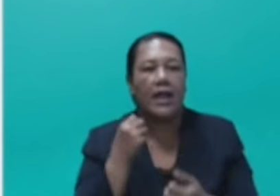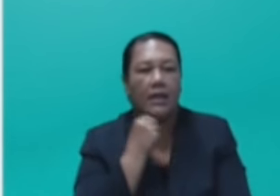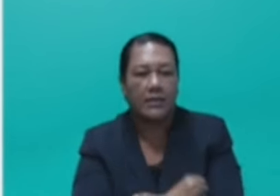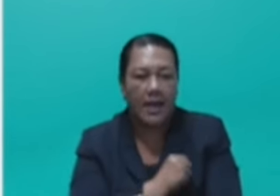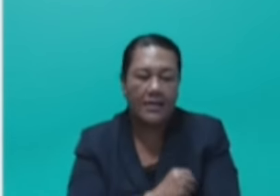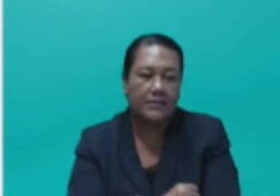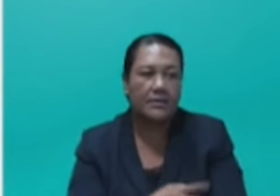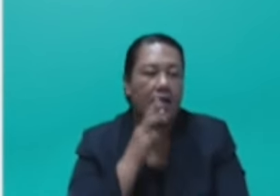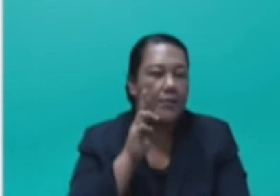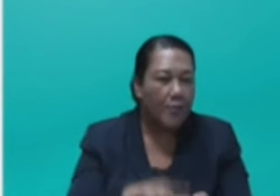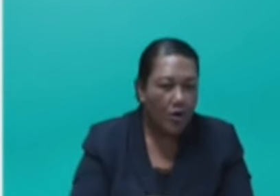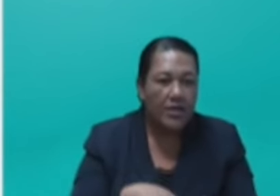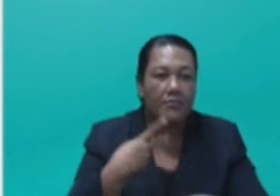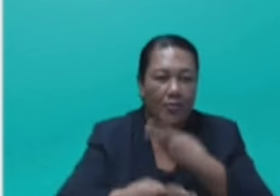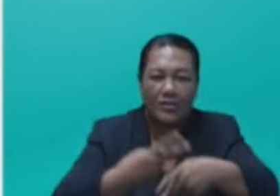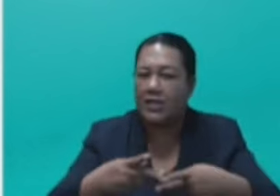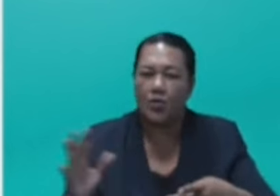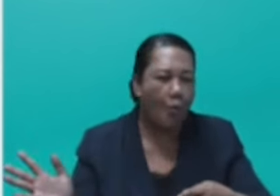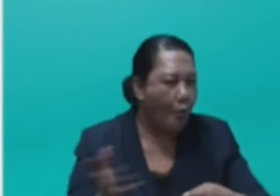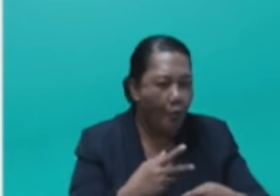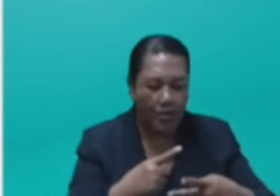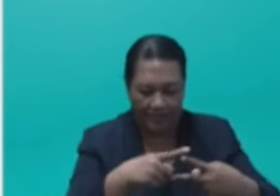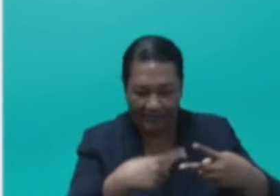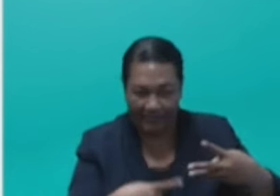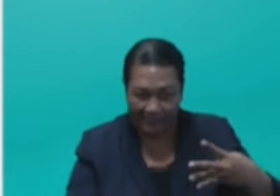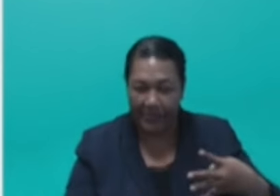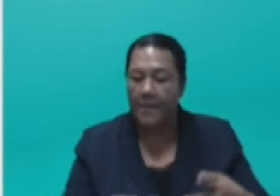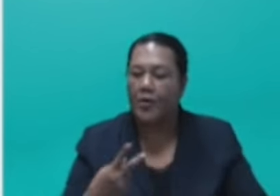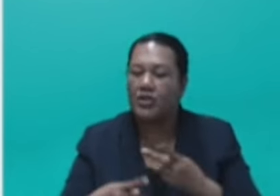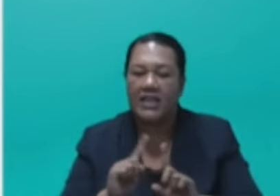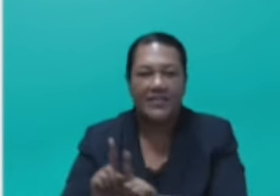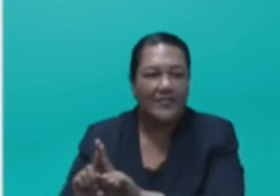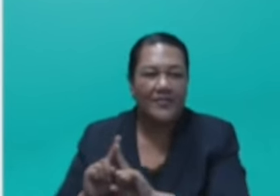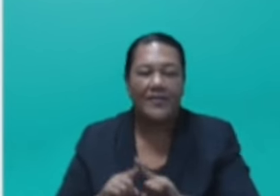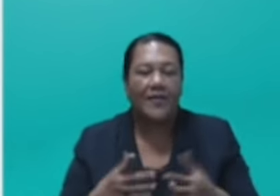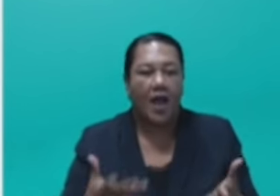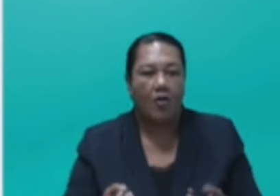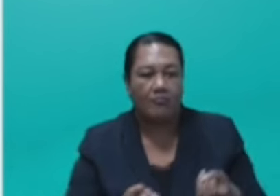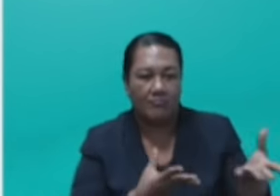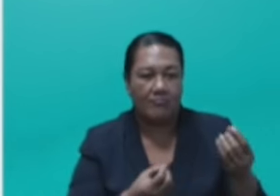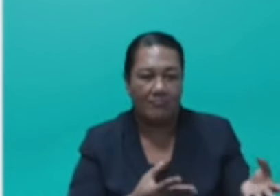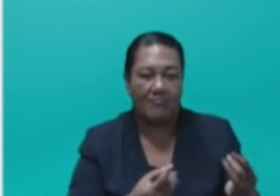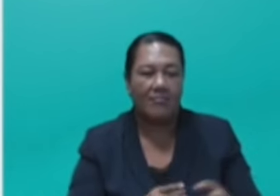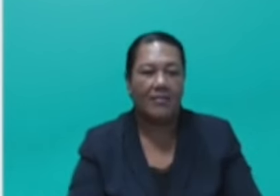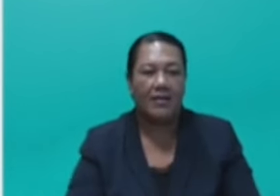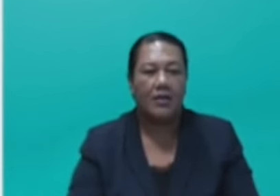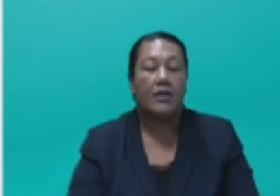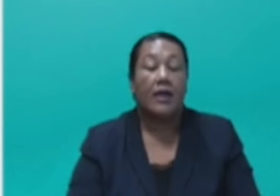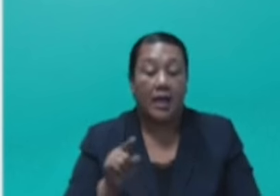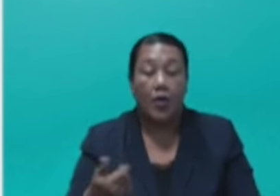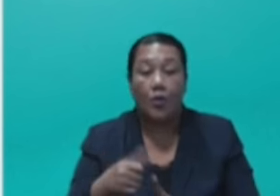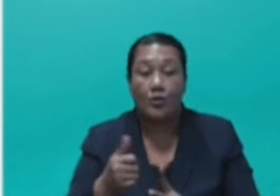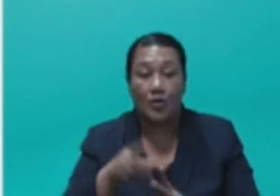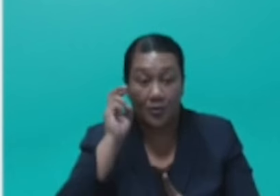reporting and referral. And the Police Force Blue Light Program, which empowers students, is also